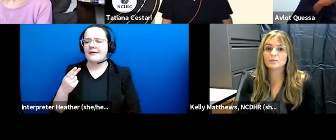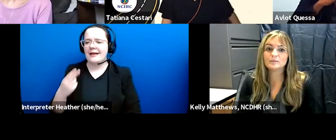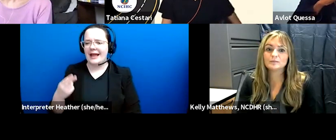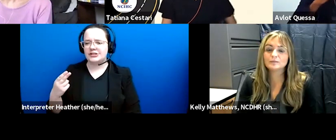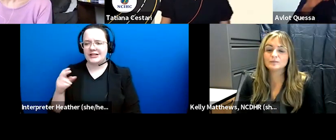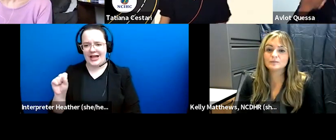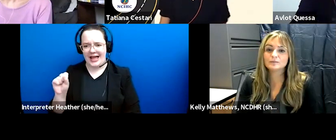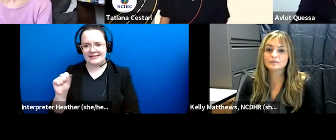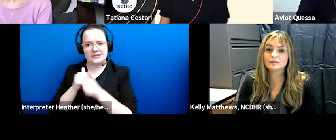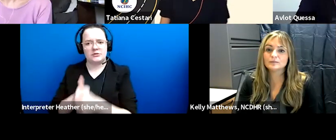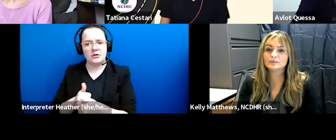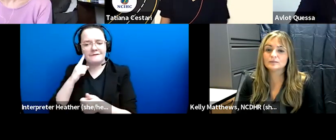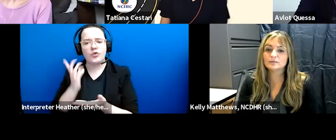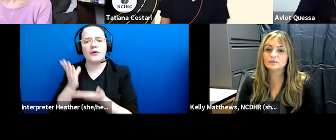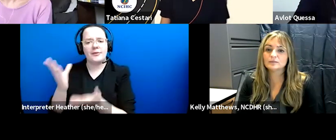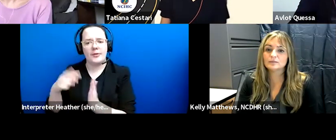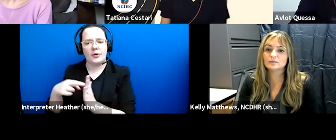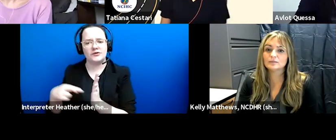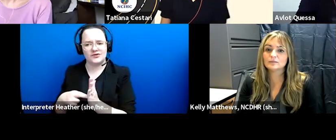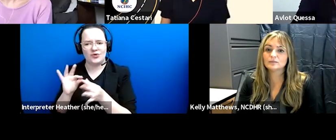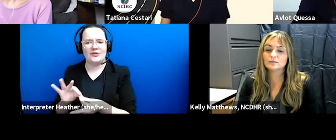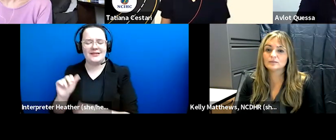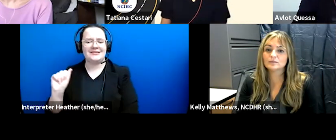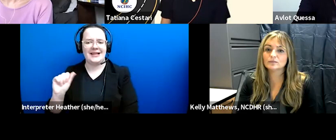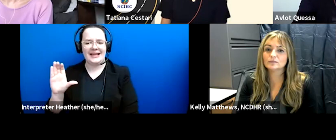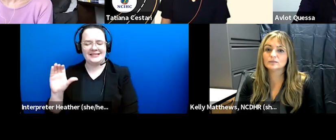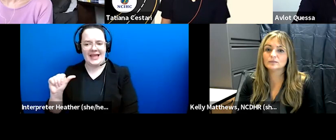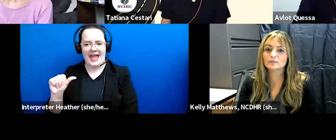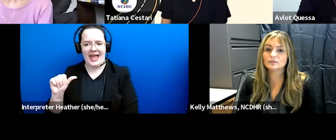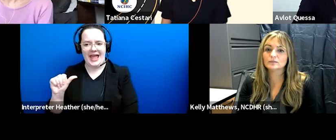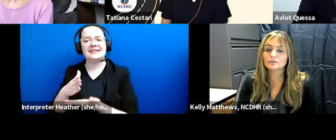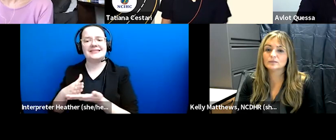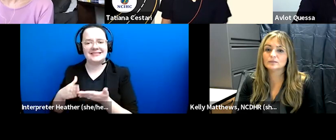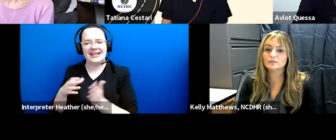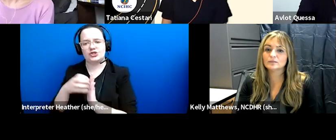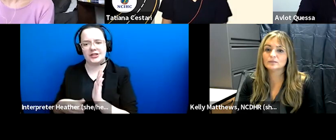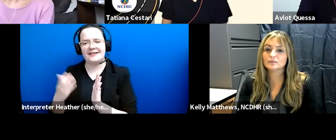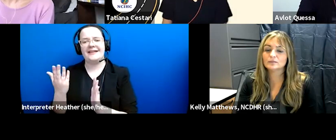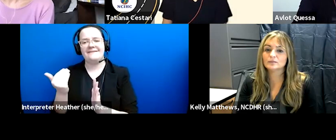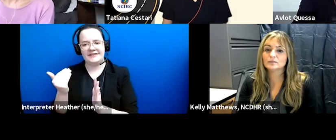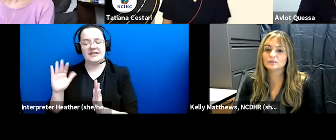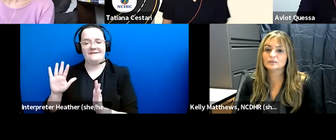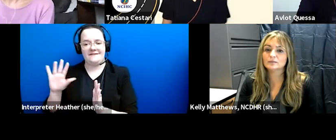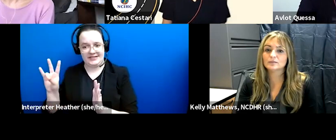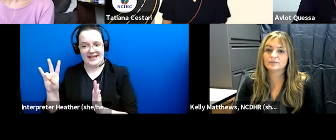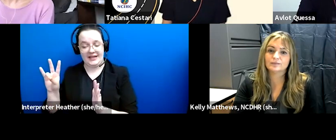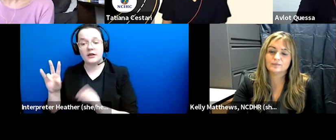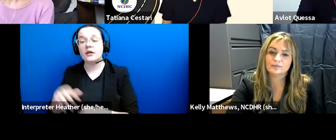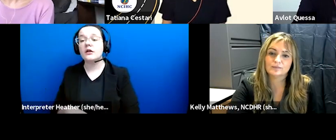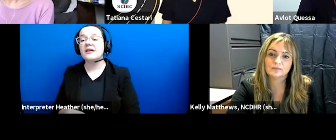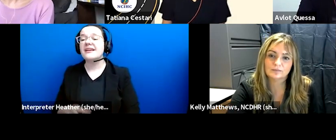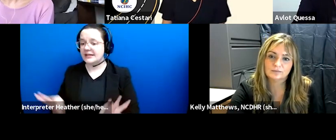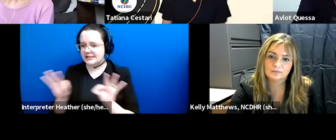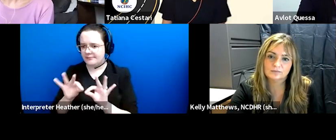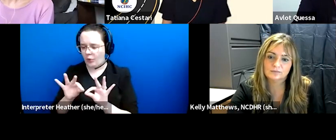proposed rule on aca section 1557 and it's important to note that